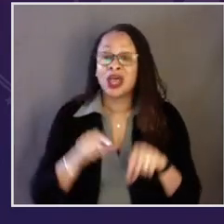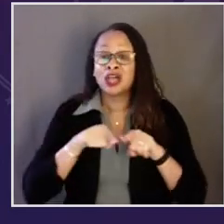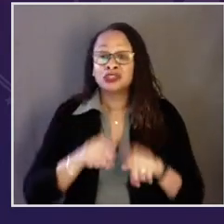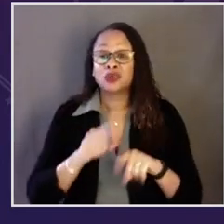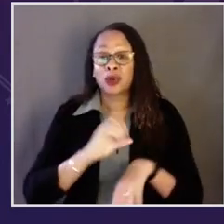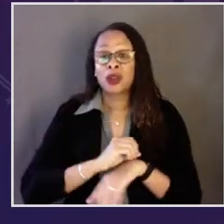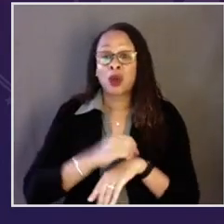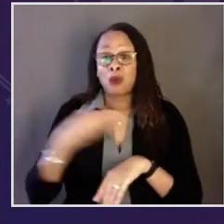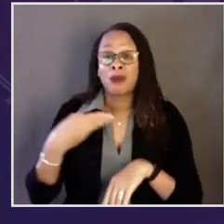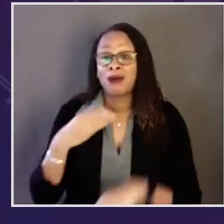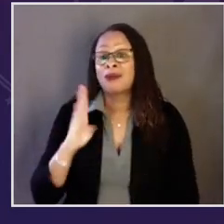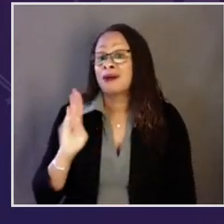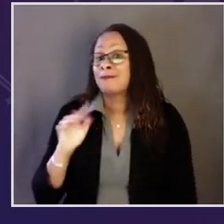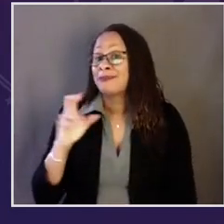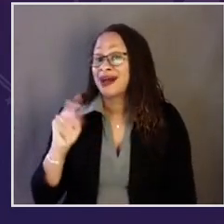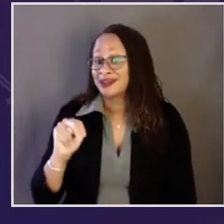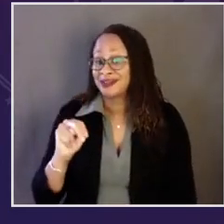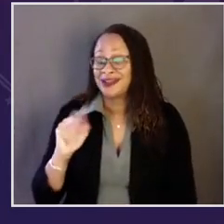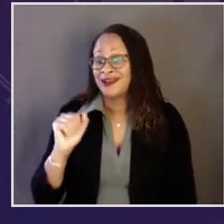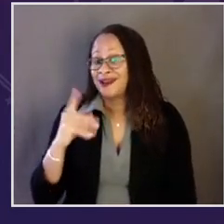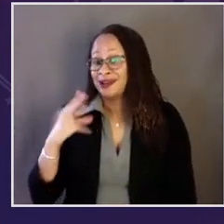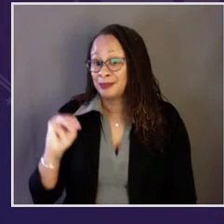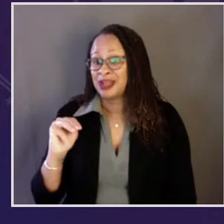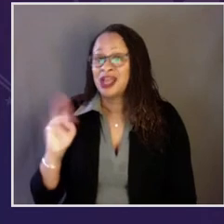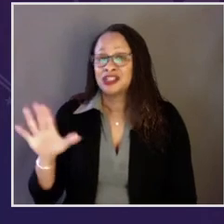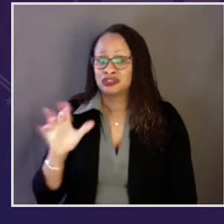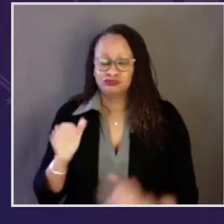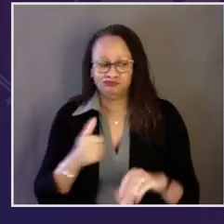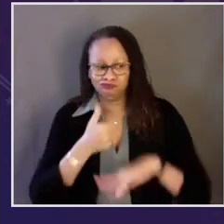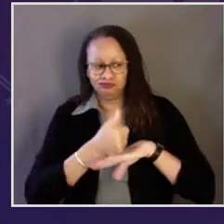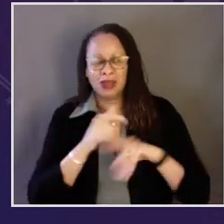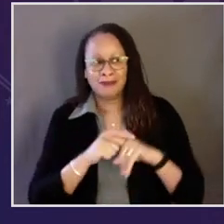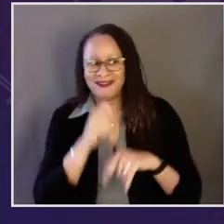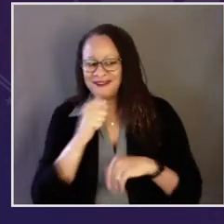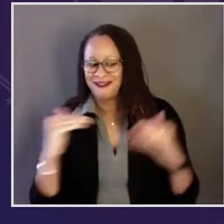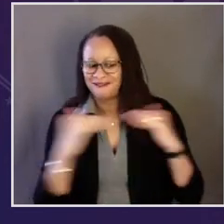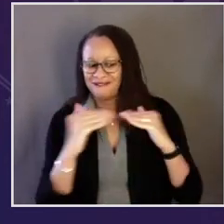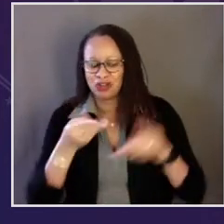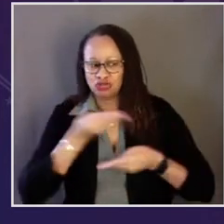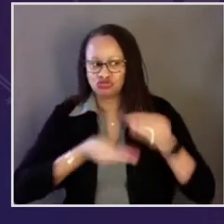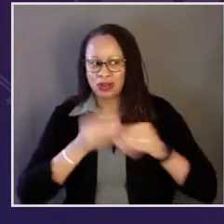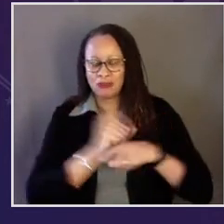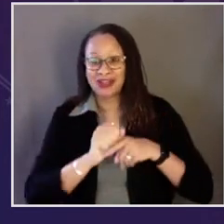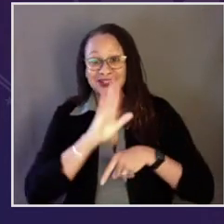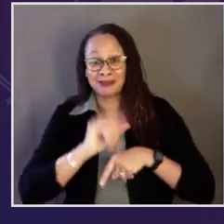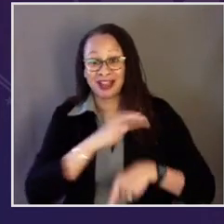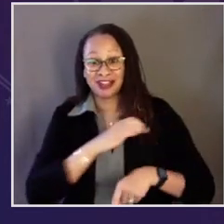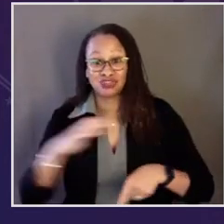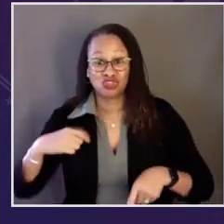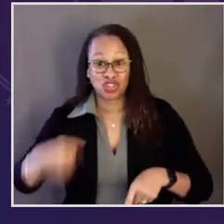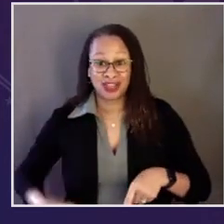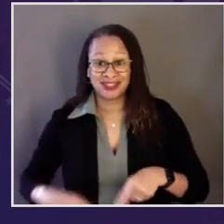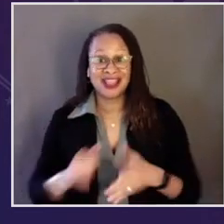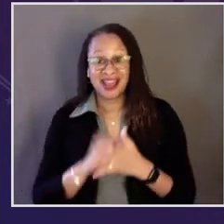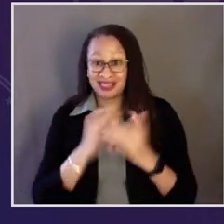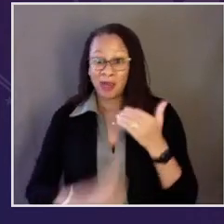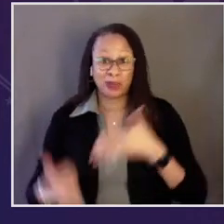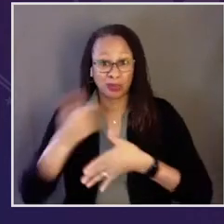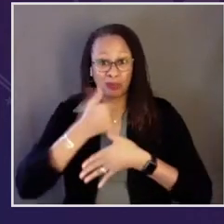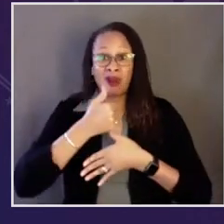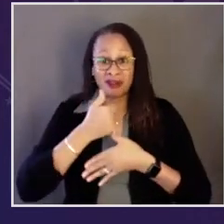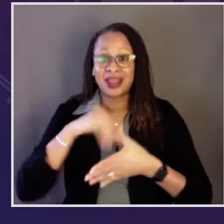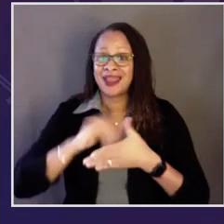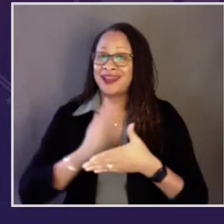your appointment than you can imagine. During the Obama-Biden administration, she was the chief trade enforcer against unfair trade practices by